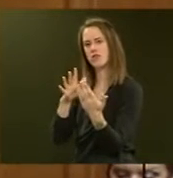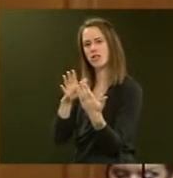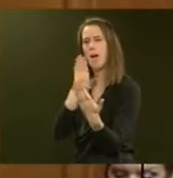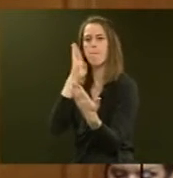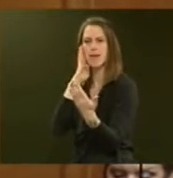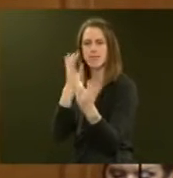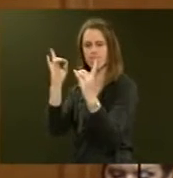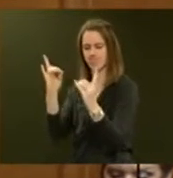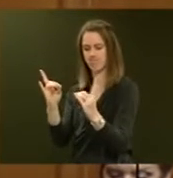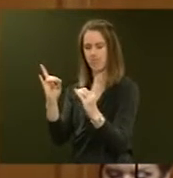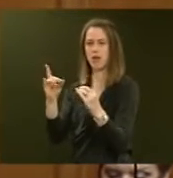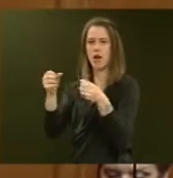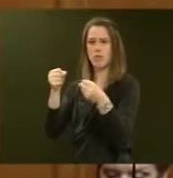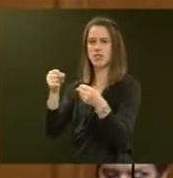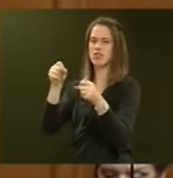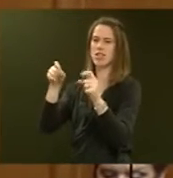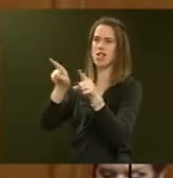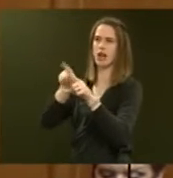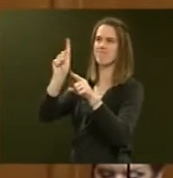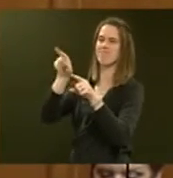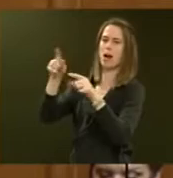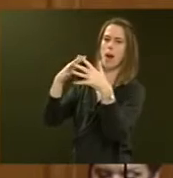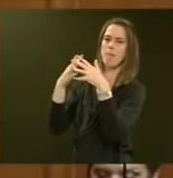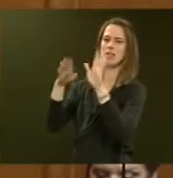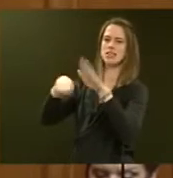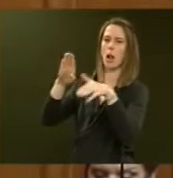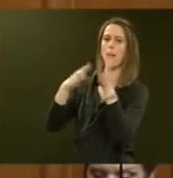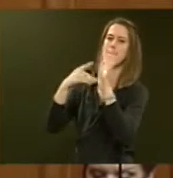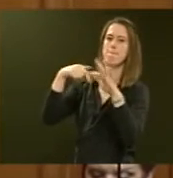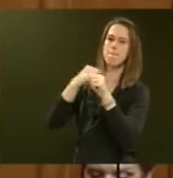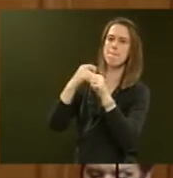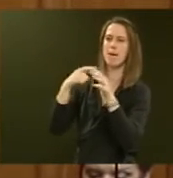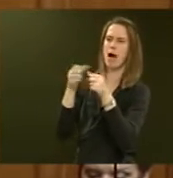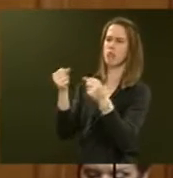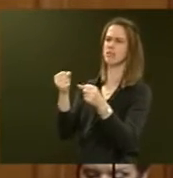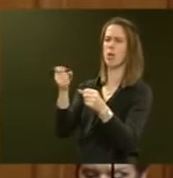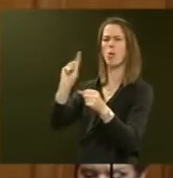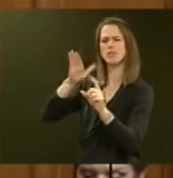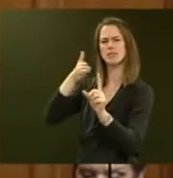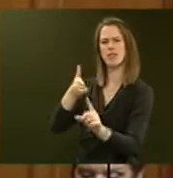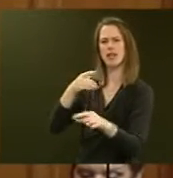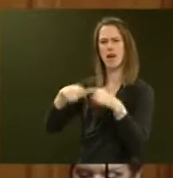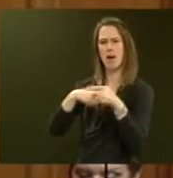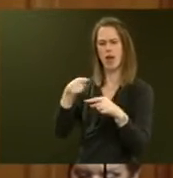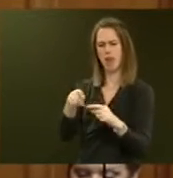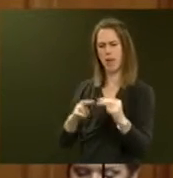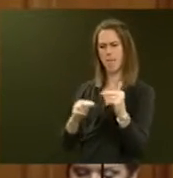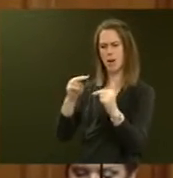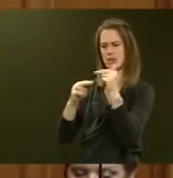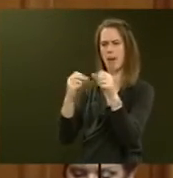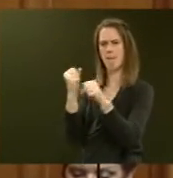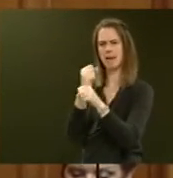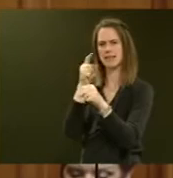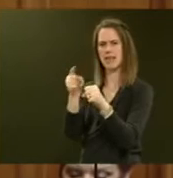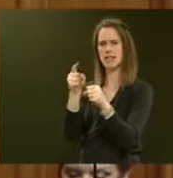prison as an American-style mega prison, what specifically about the build makes